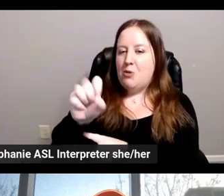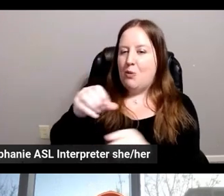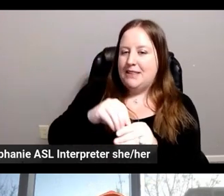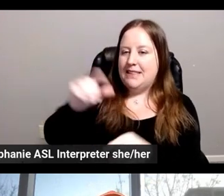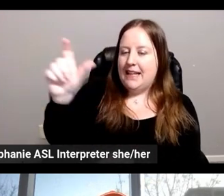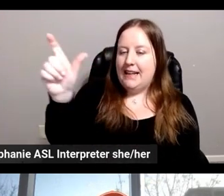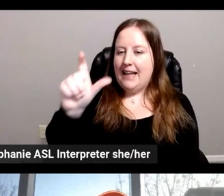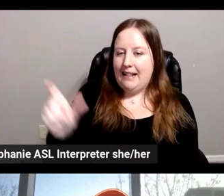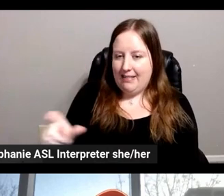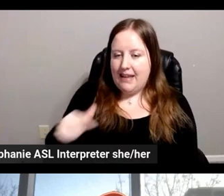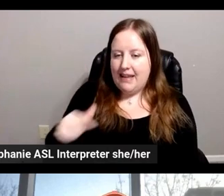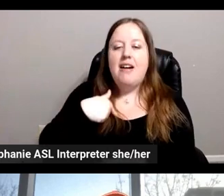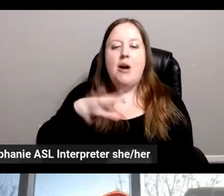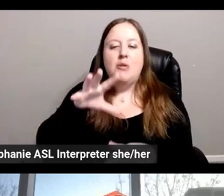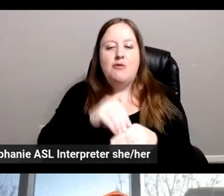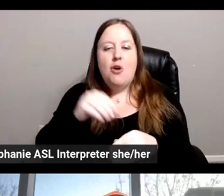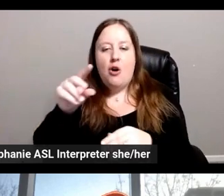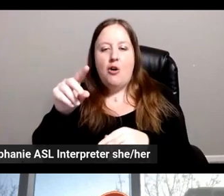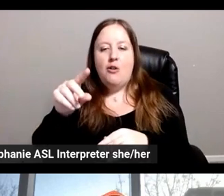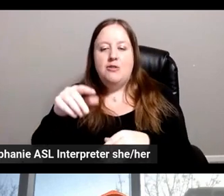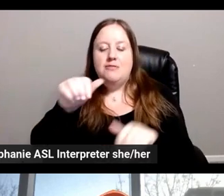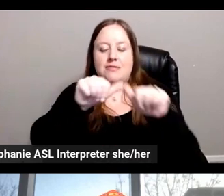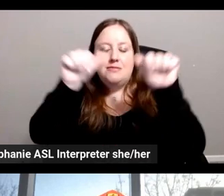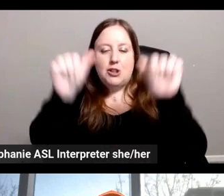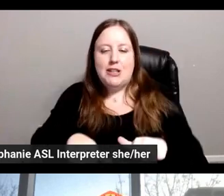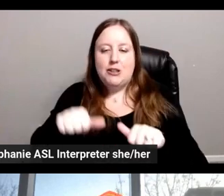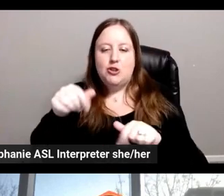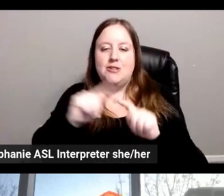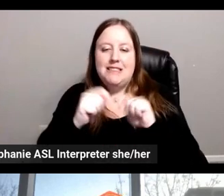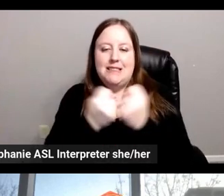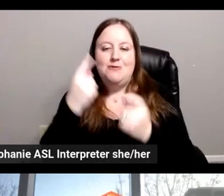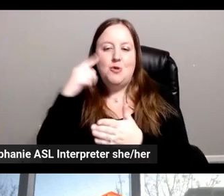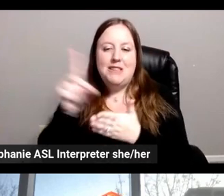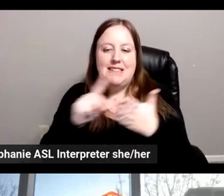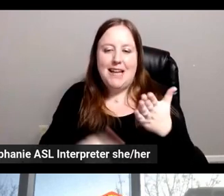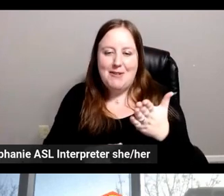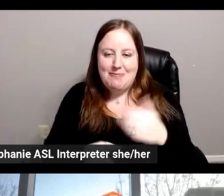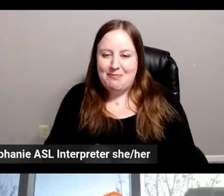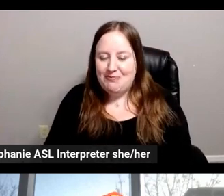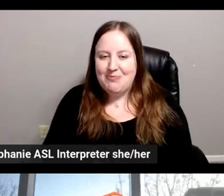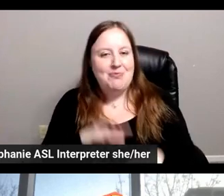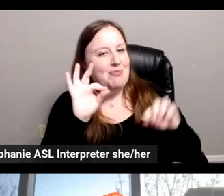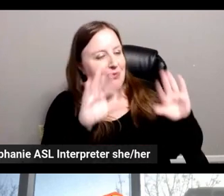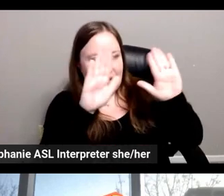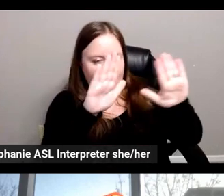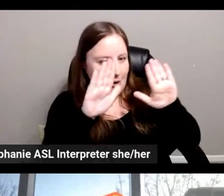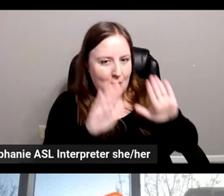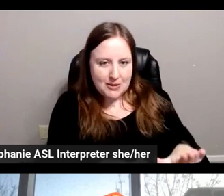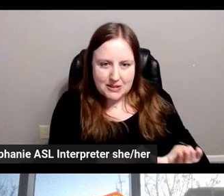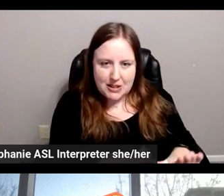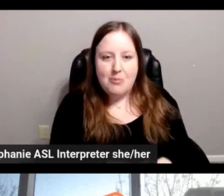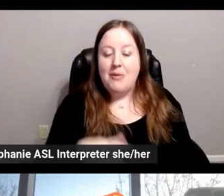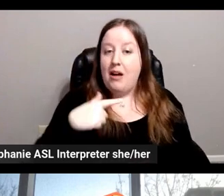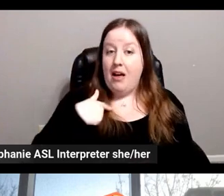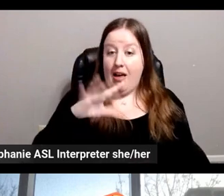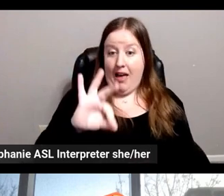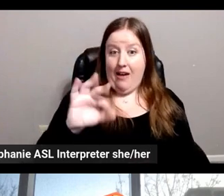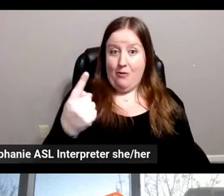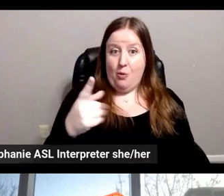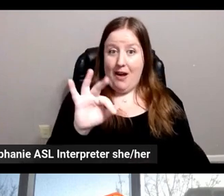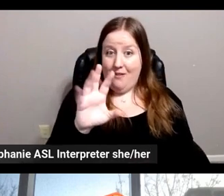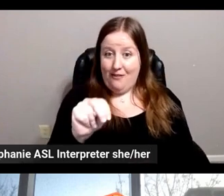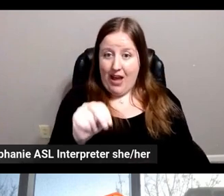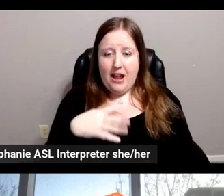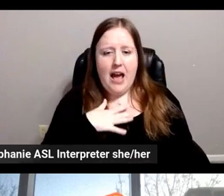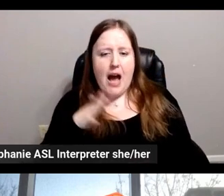part of the initial team that designed the architecture of the fan app. Awesome. Okay. Well, I, as an F1 fan, I'm going to come to Silvia